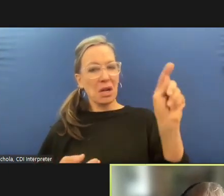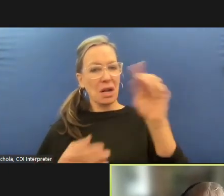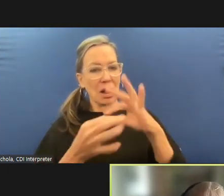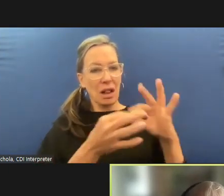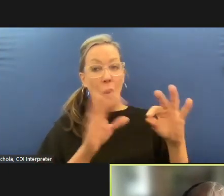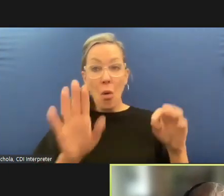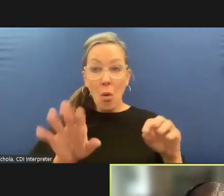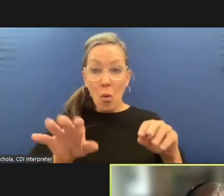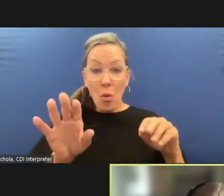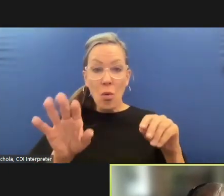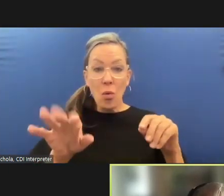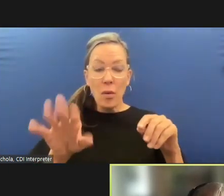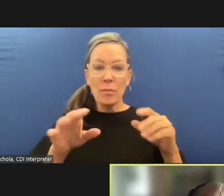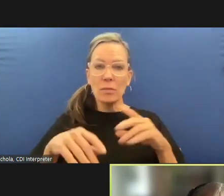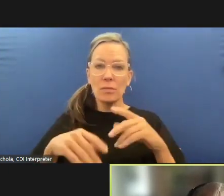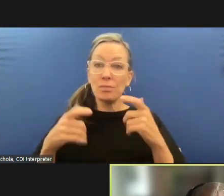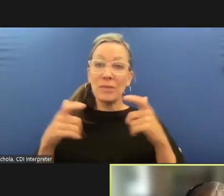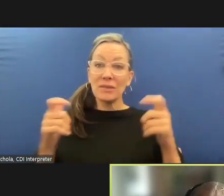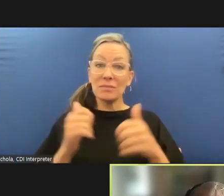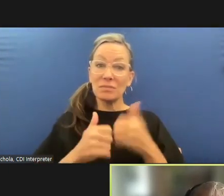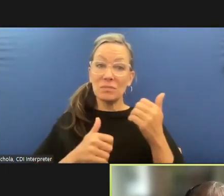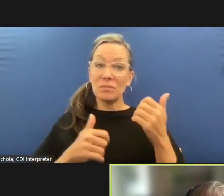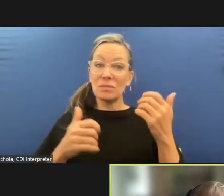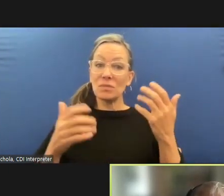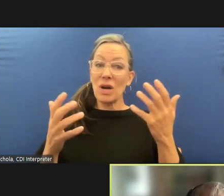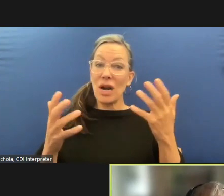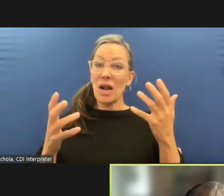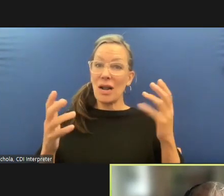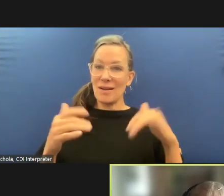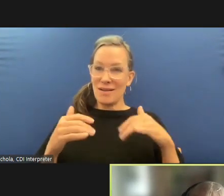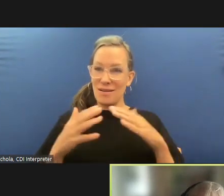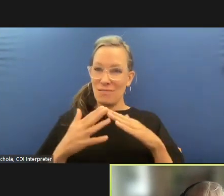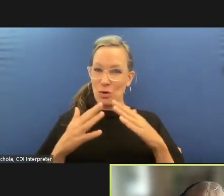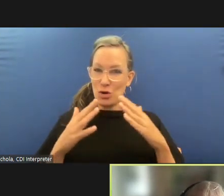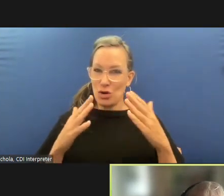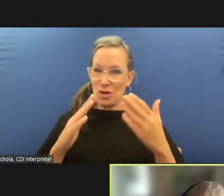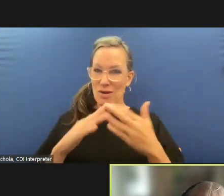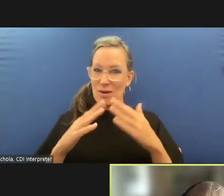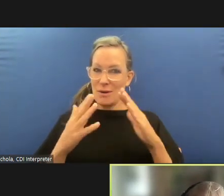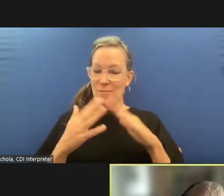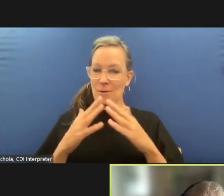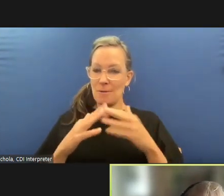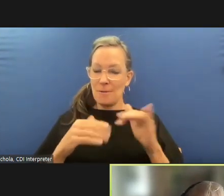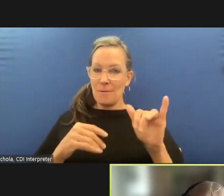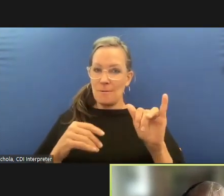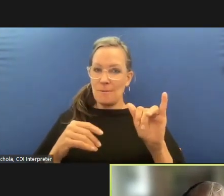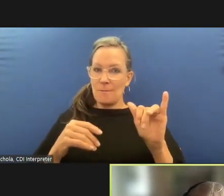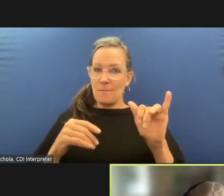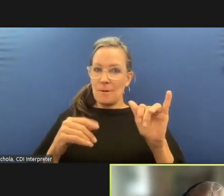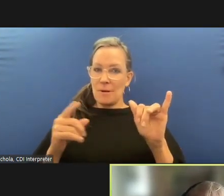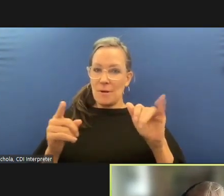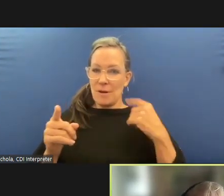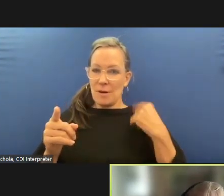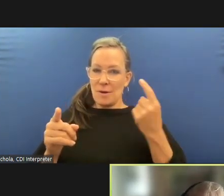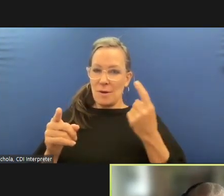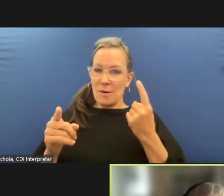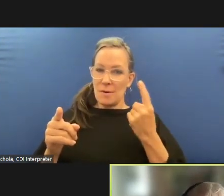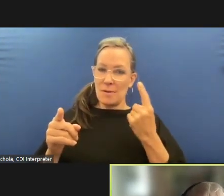with feeling that the authority or the way in which the authority that the sheriff's office has